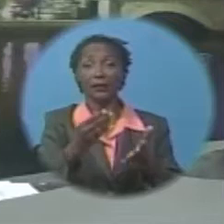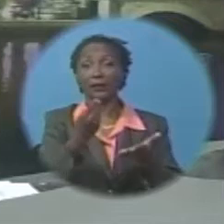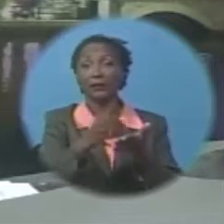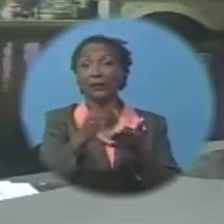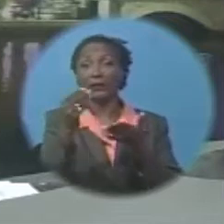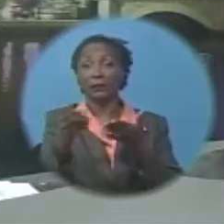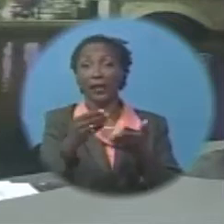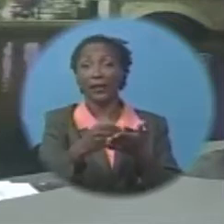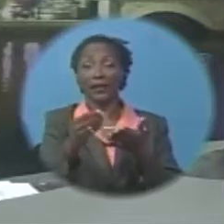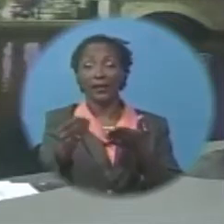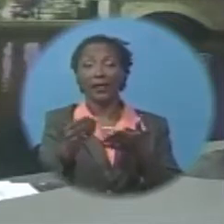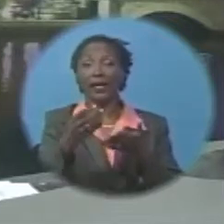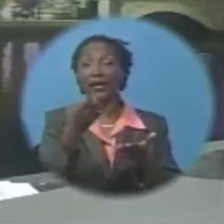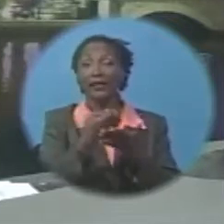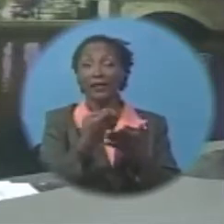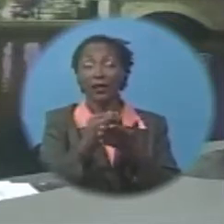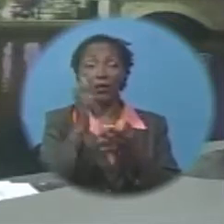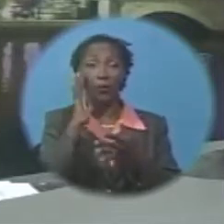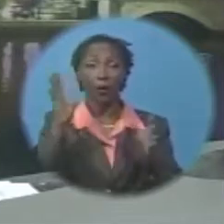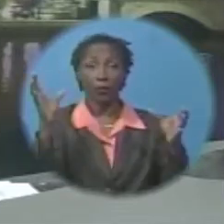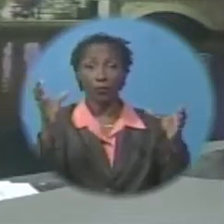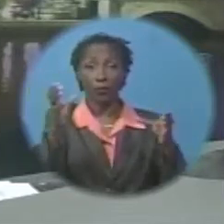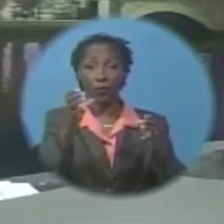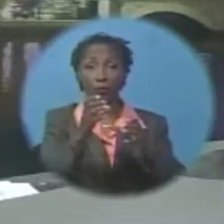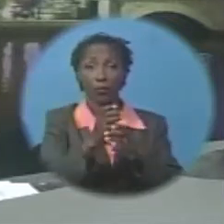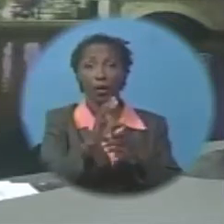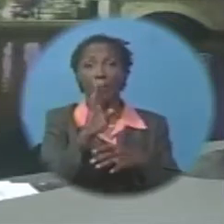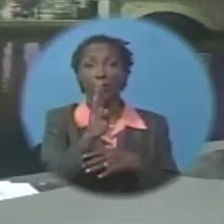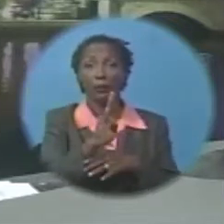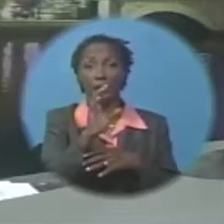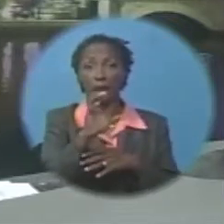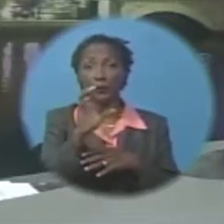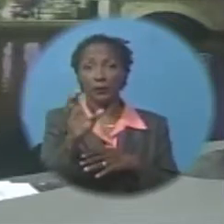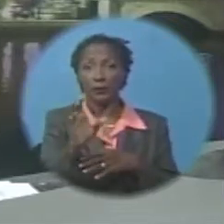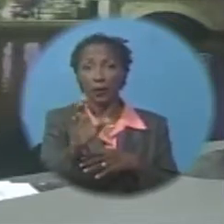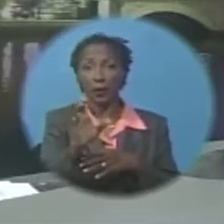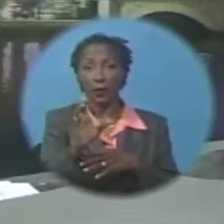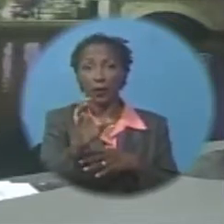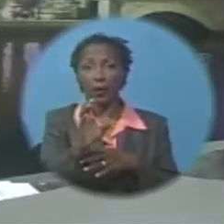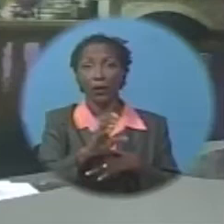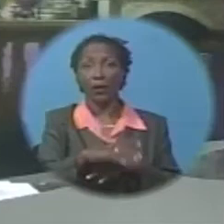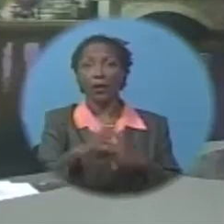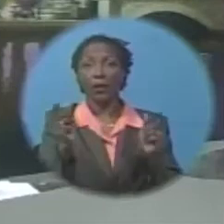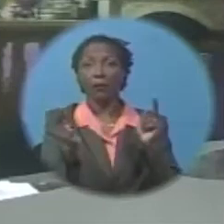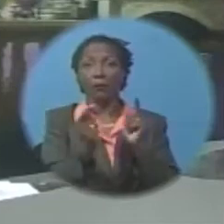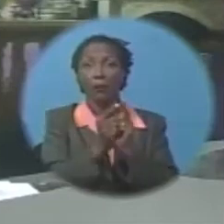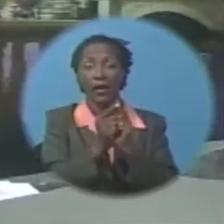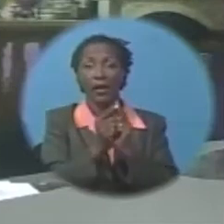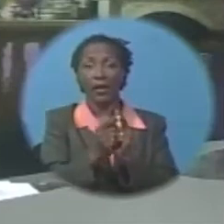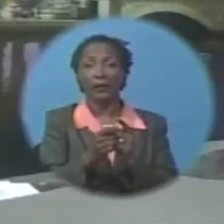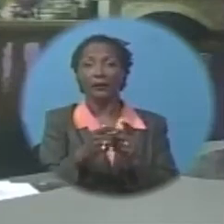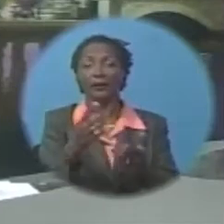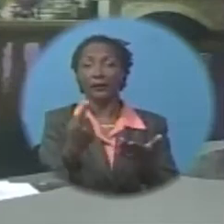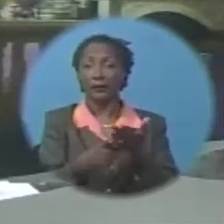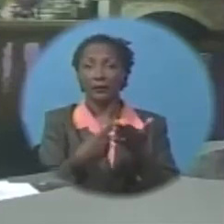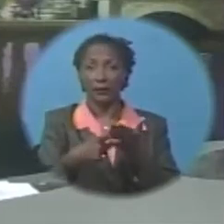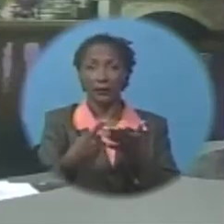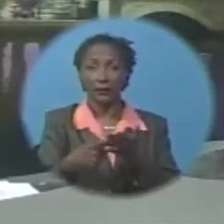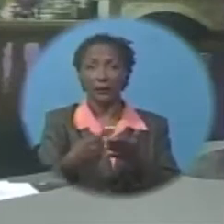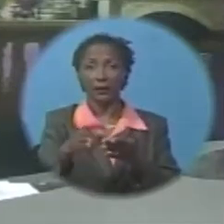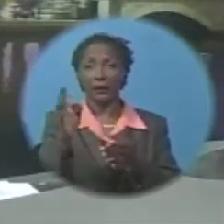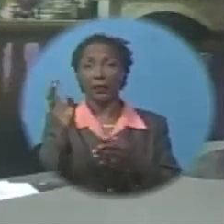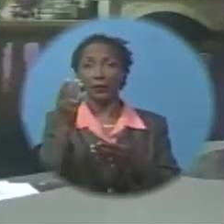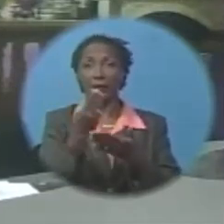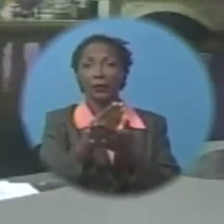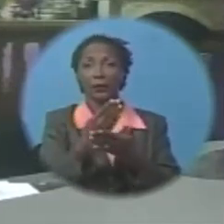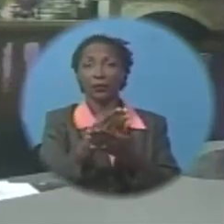contract. Today, the Barbados Chamber of Commerce met for its customary post-budget discussion where a number of business people aired their